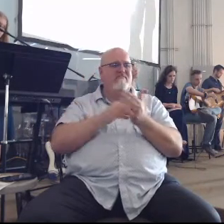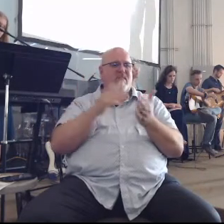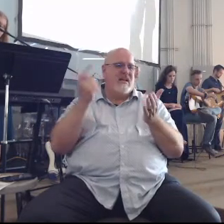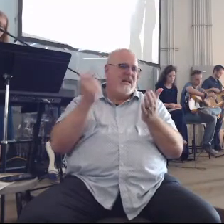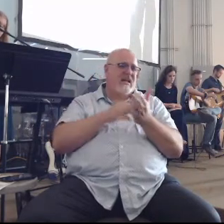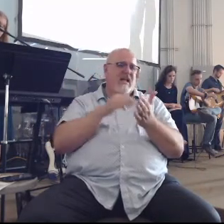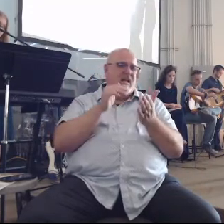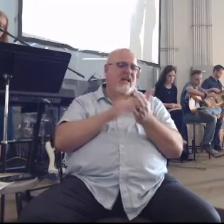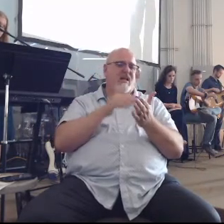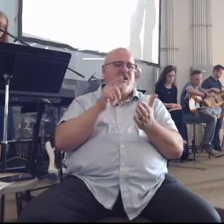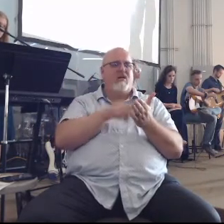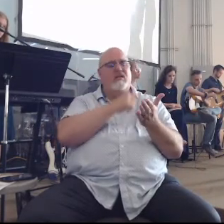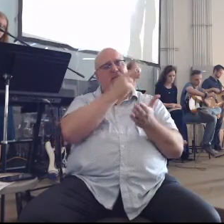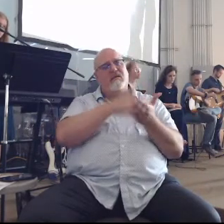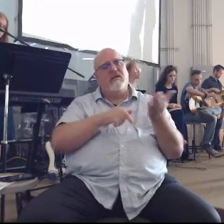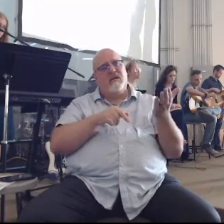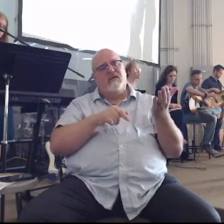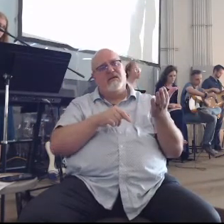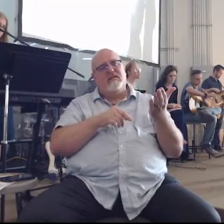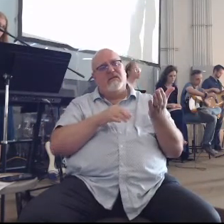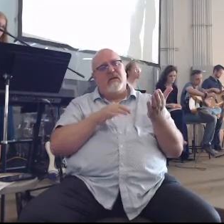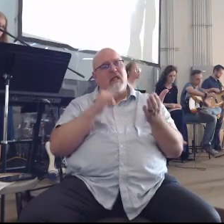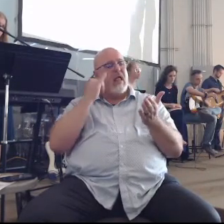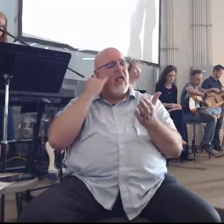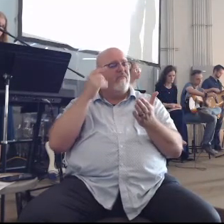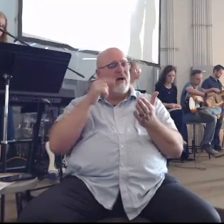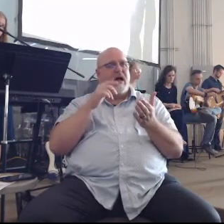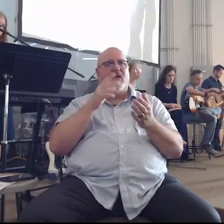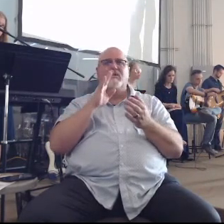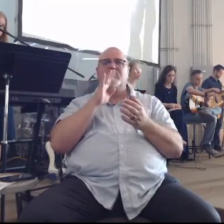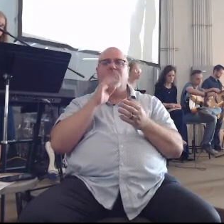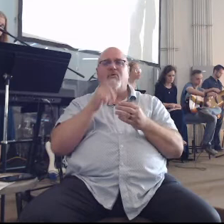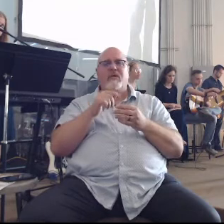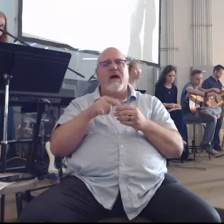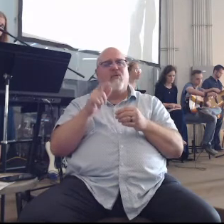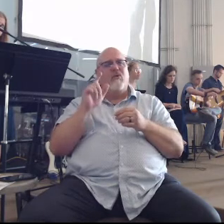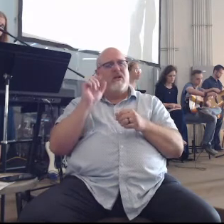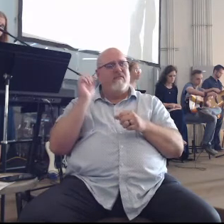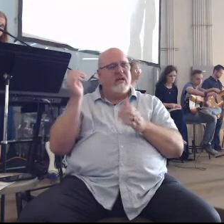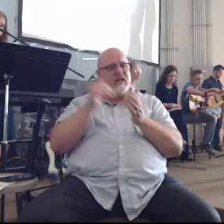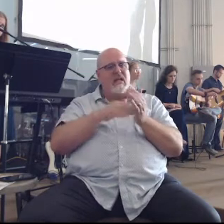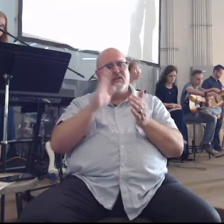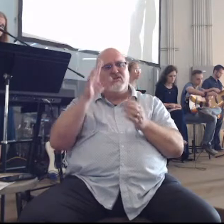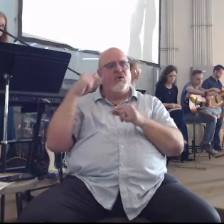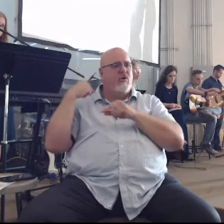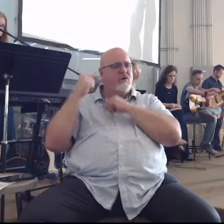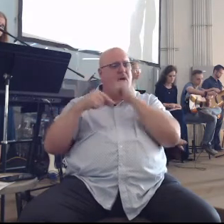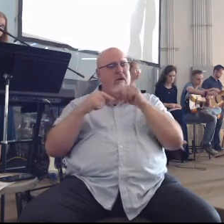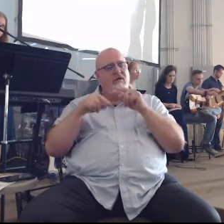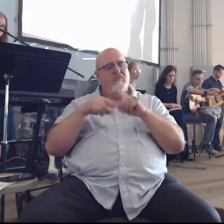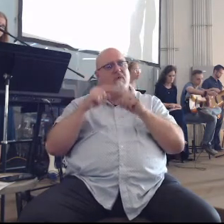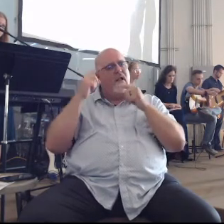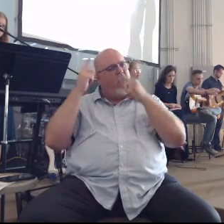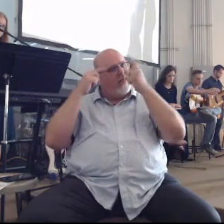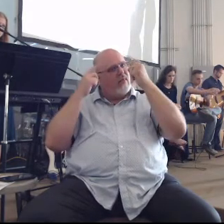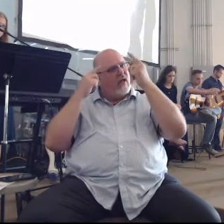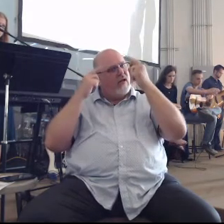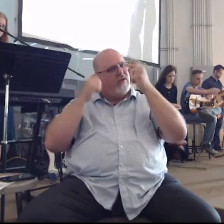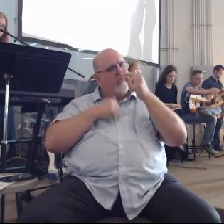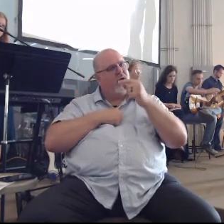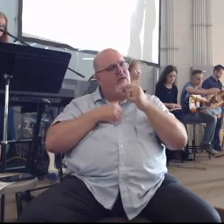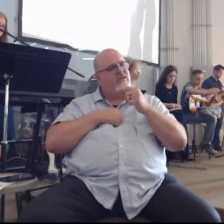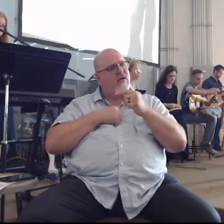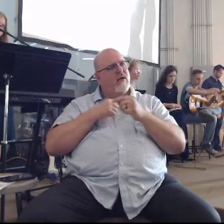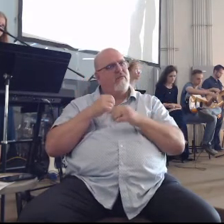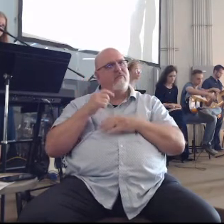if I had said I will speak thus I would have betrayed the generation of your children but when I thought how to understand this it seemed to